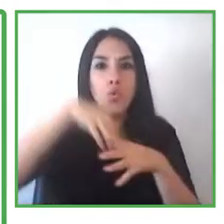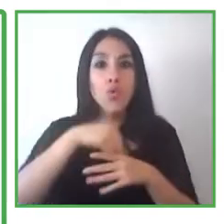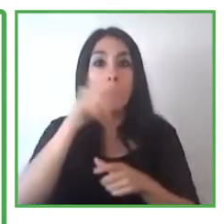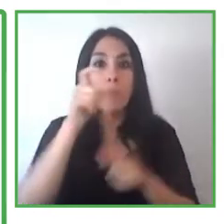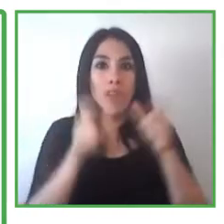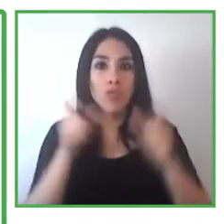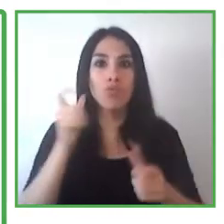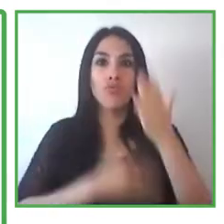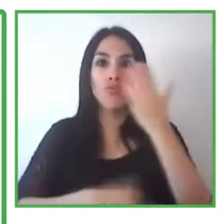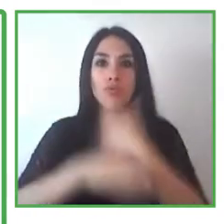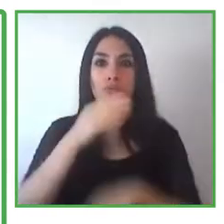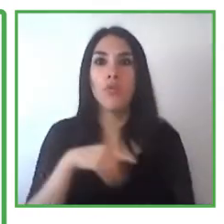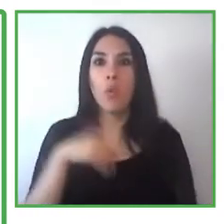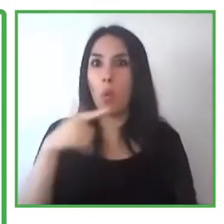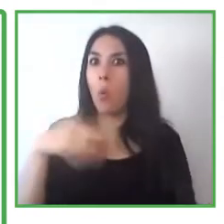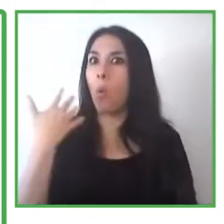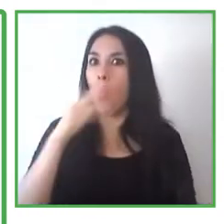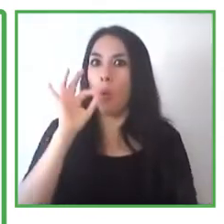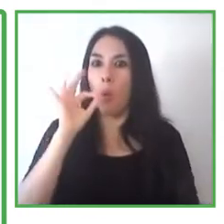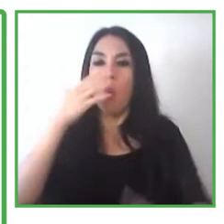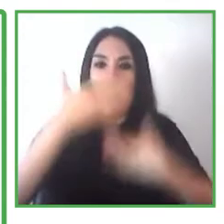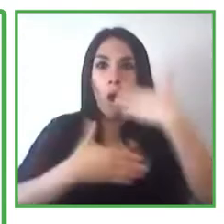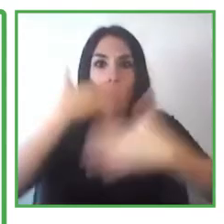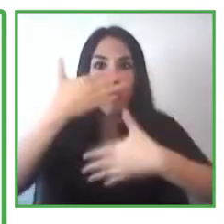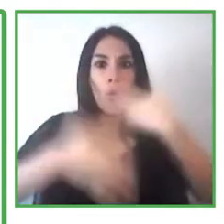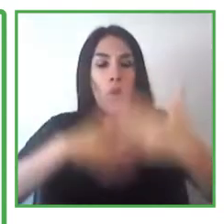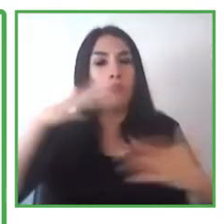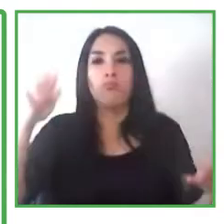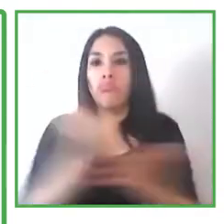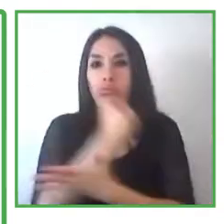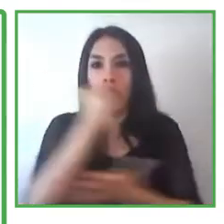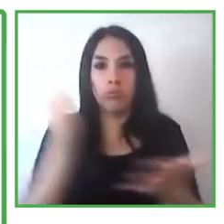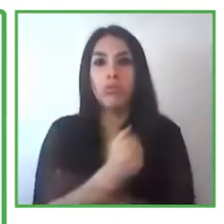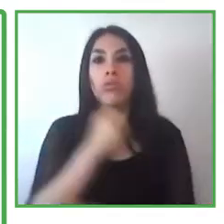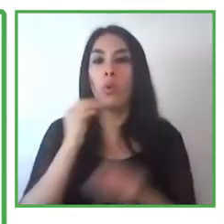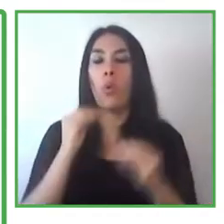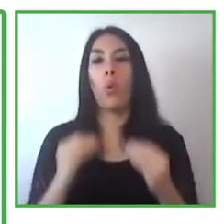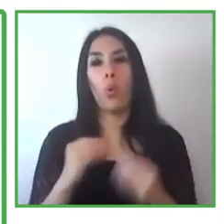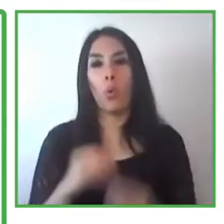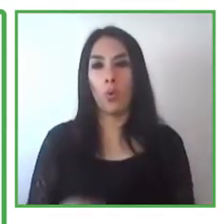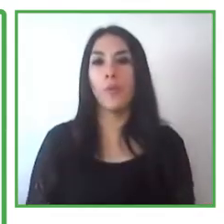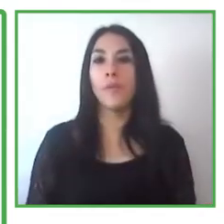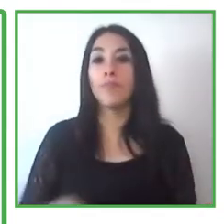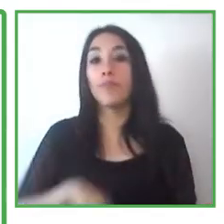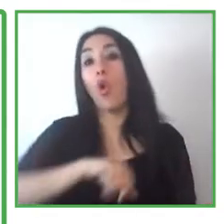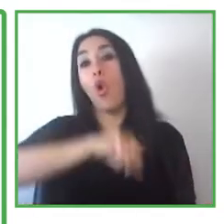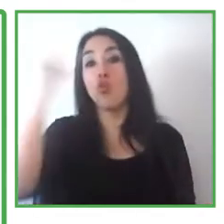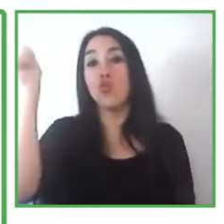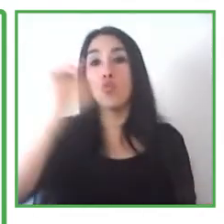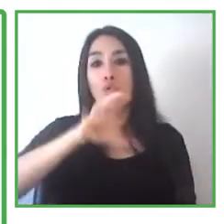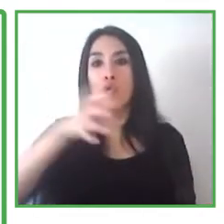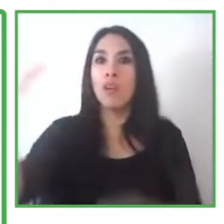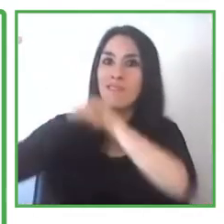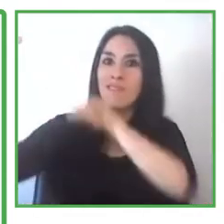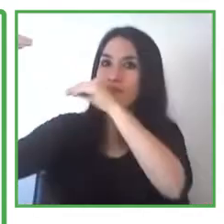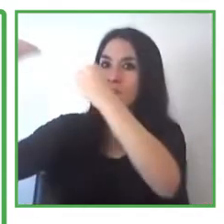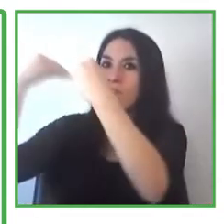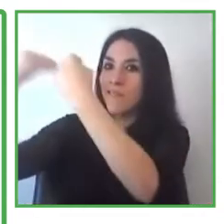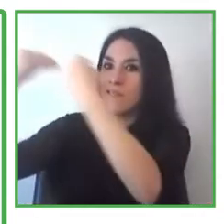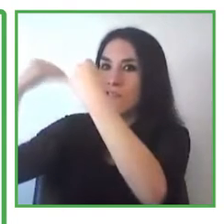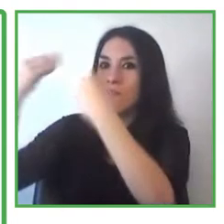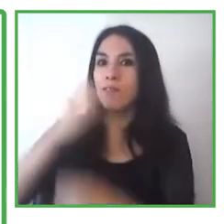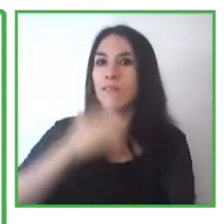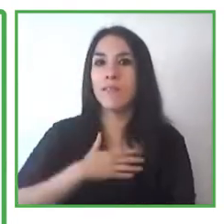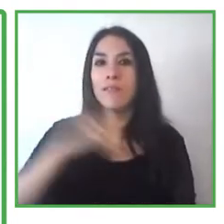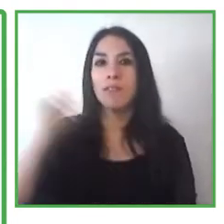Official is highly successful program, the Social Development Ministry, and it's been successful in countries such as Guatemala and